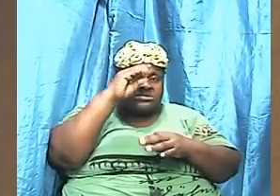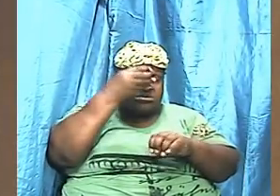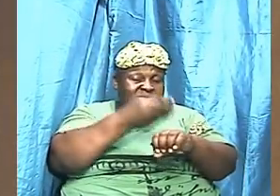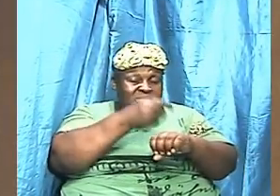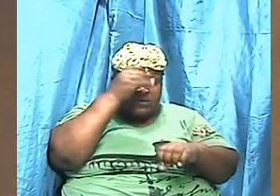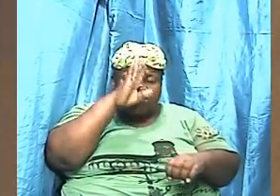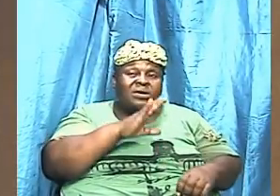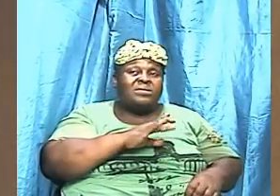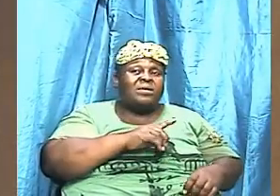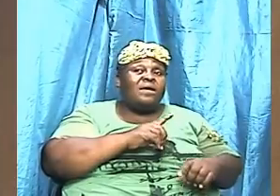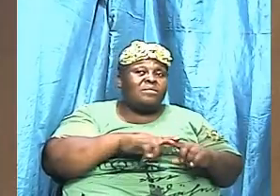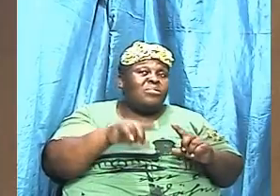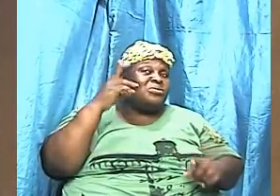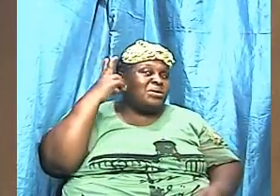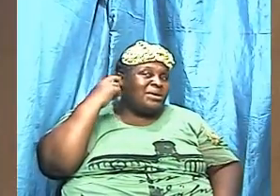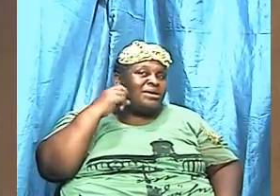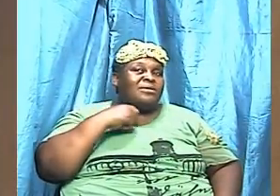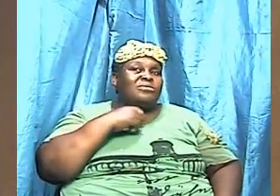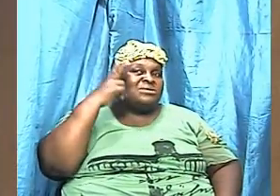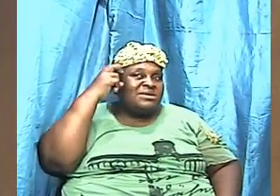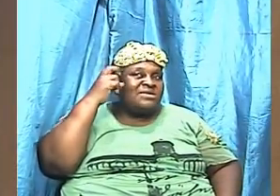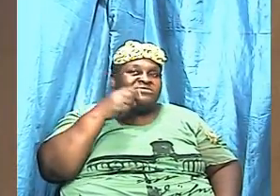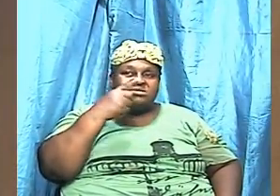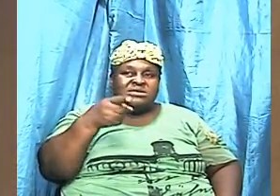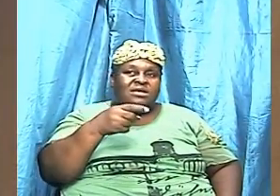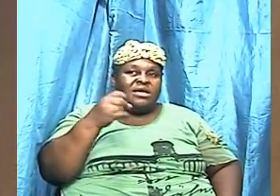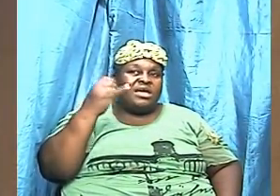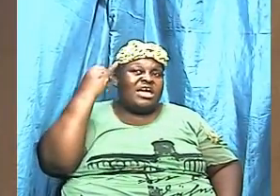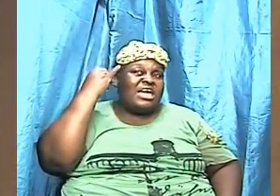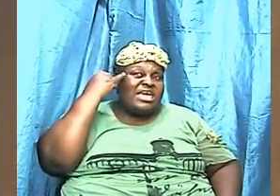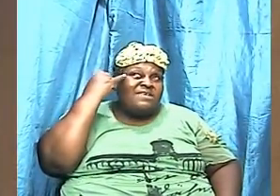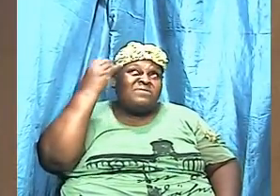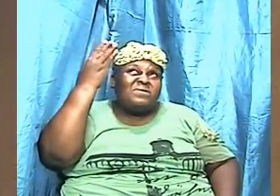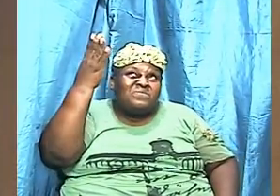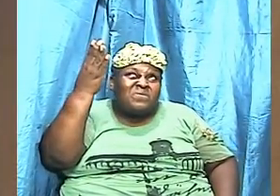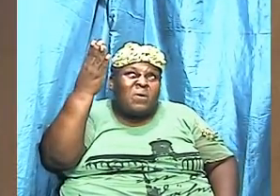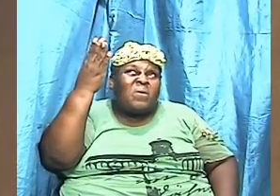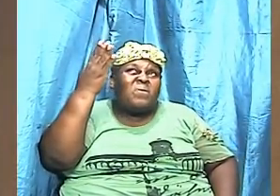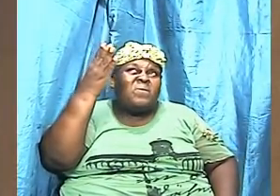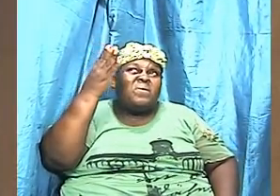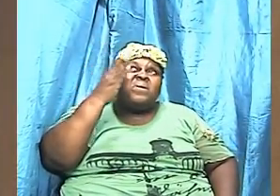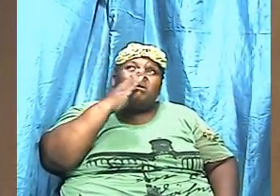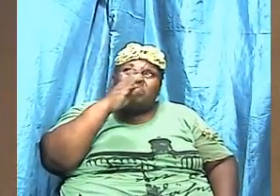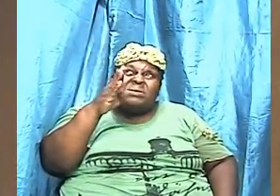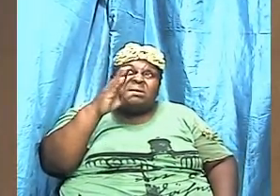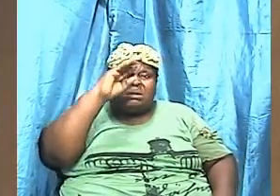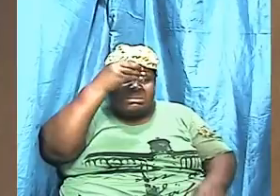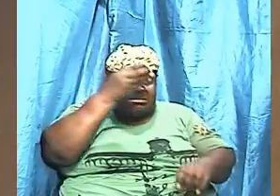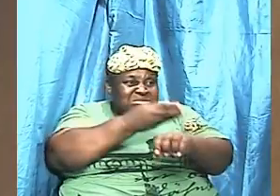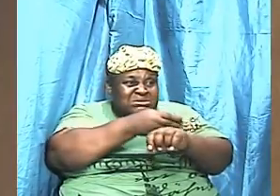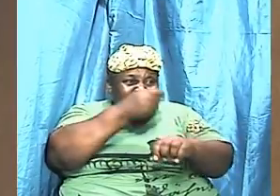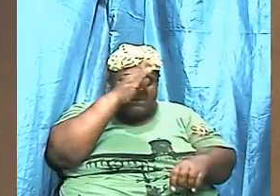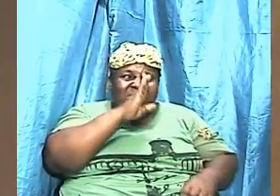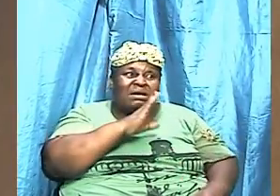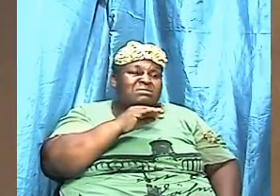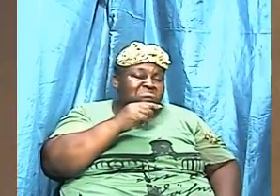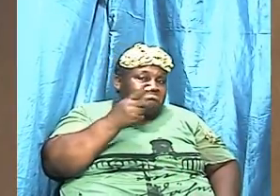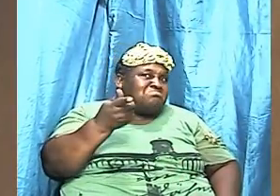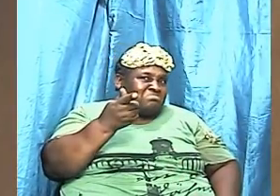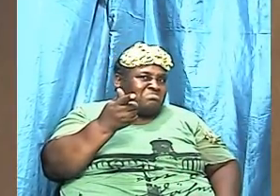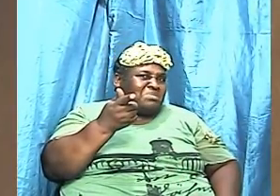if thou be the son of God in other words he's trying to tell him prove you the son of God prove yourself then